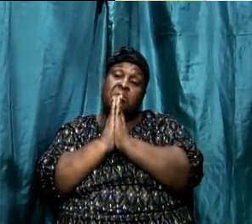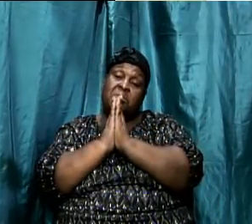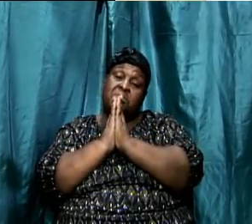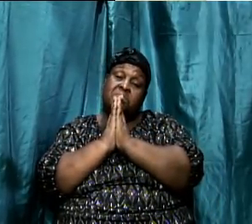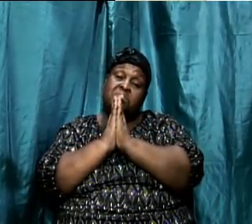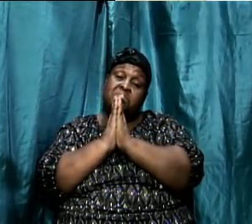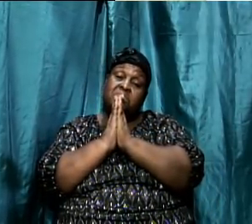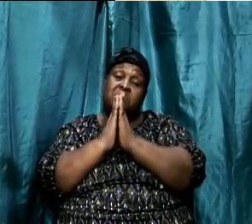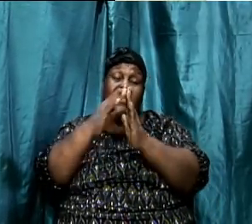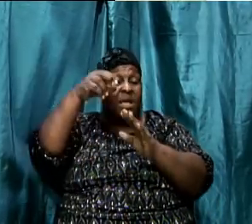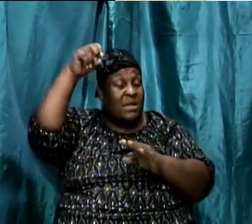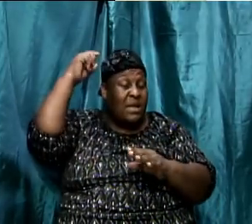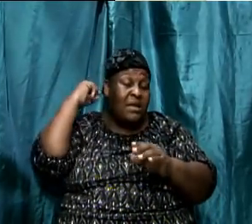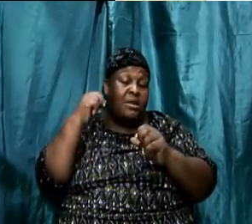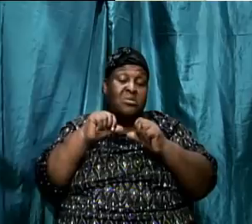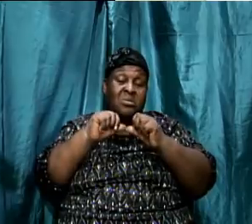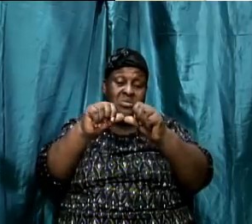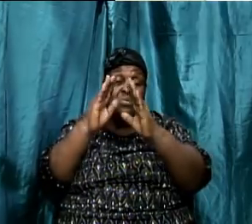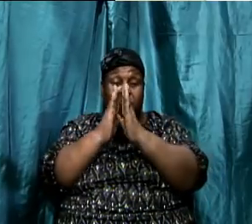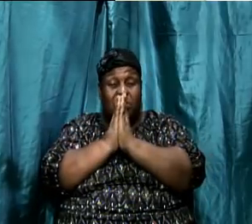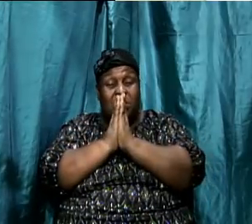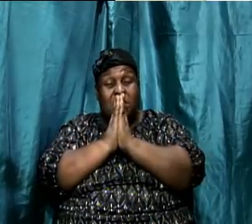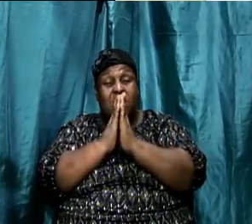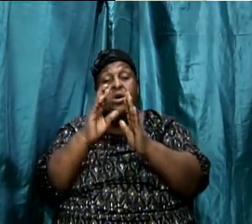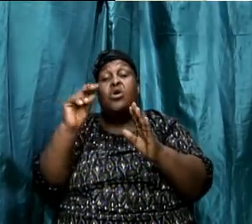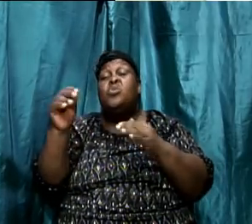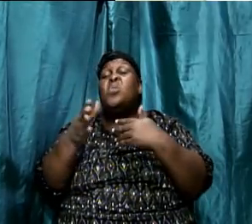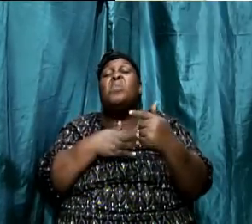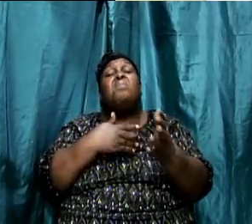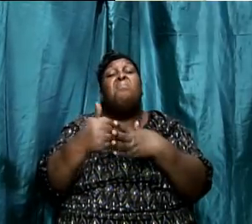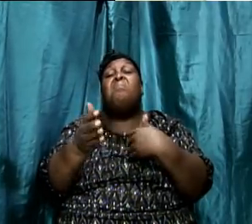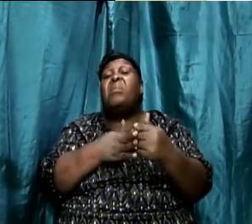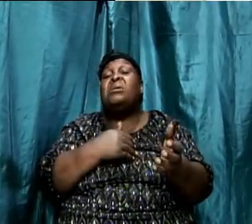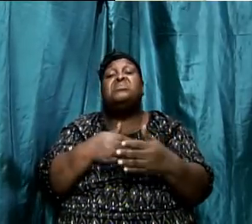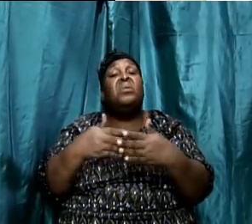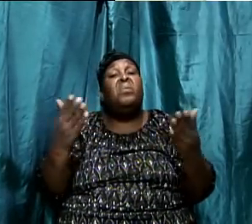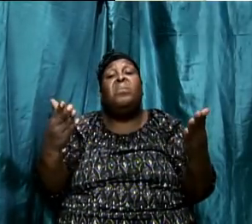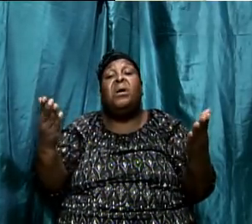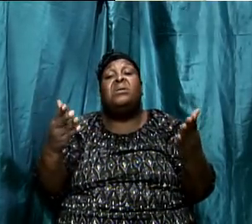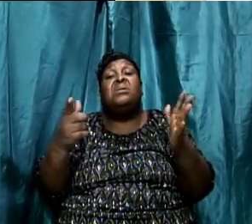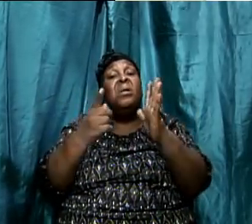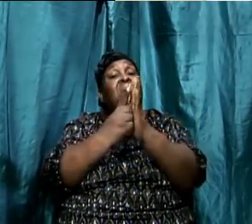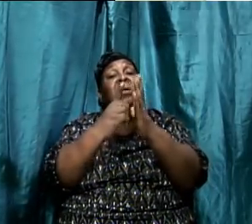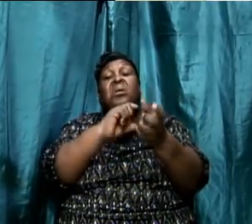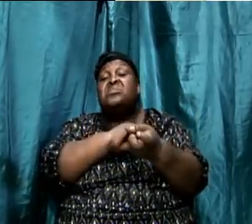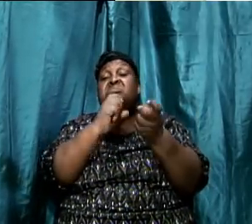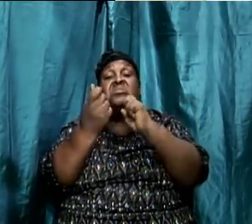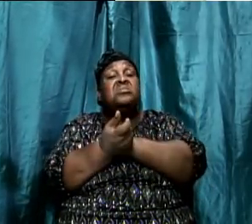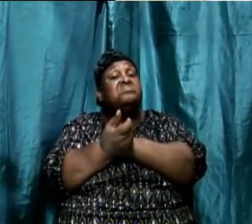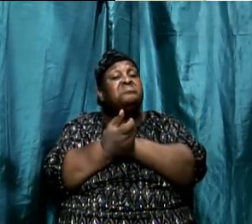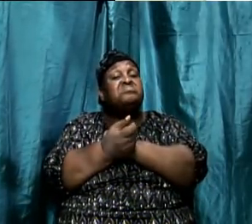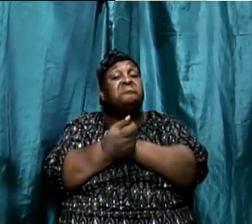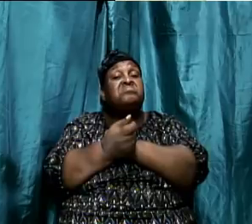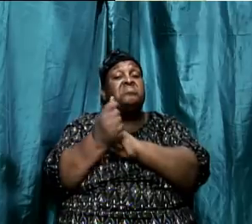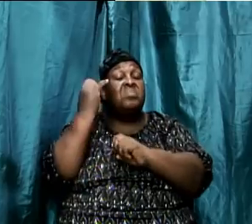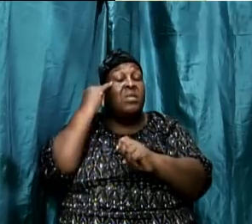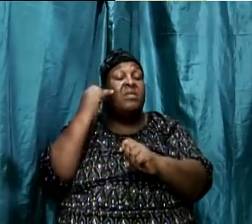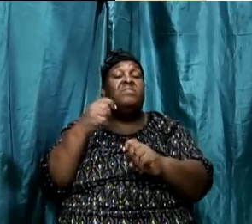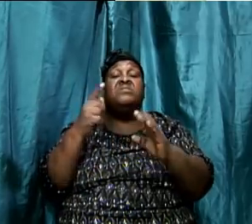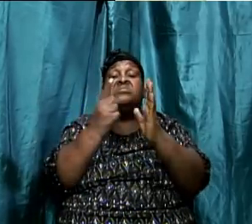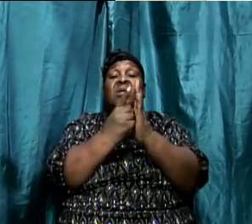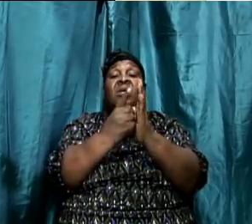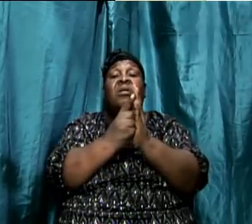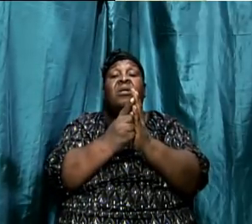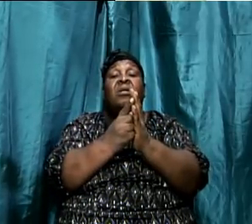And Daniel continued to pray irrespective of the fact that the law changed which means that if there is a law which goes contrary to your God,